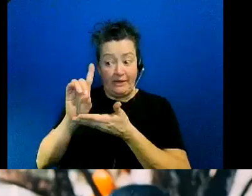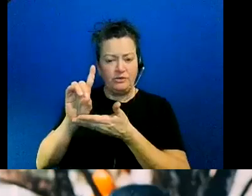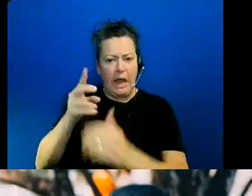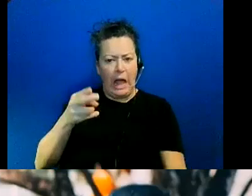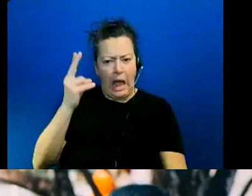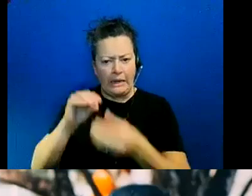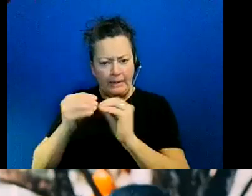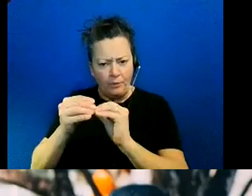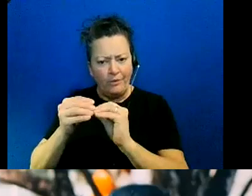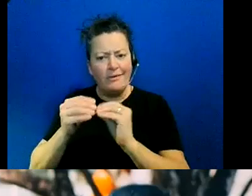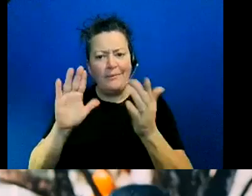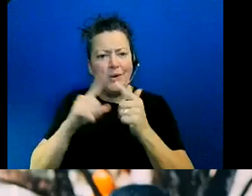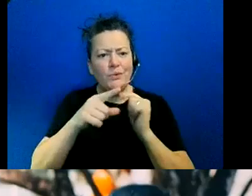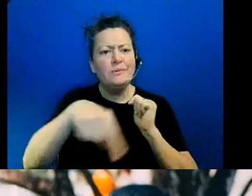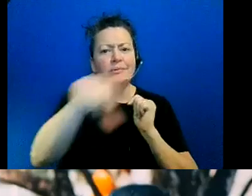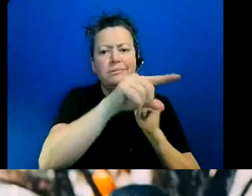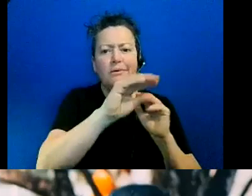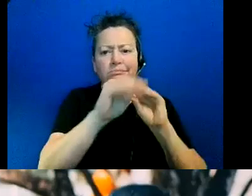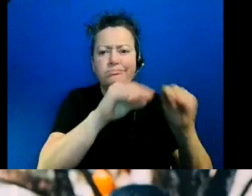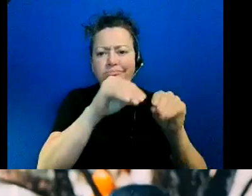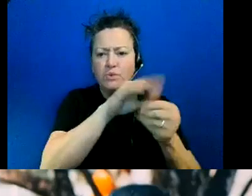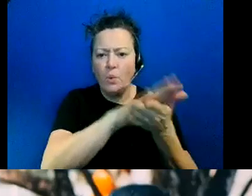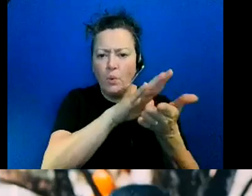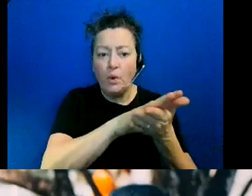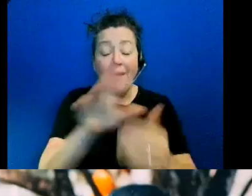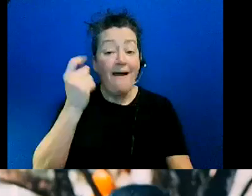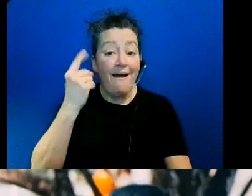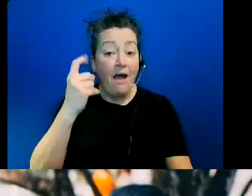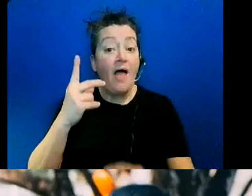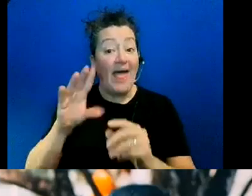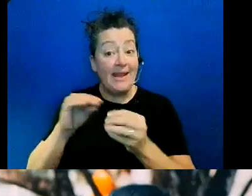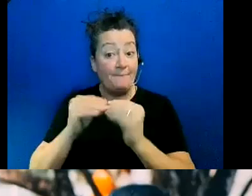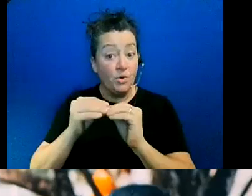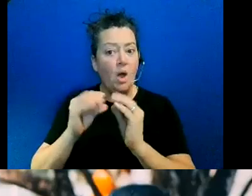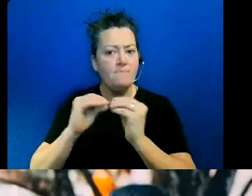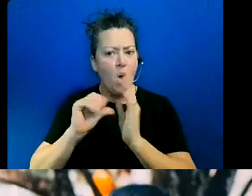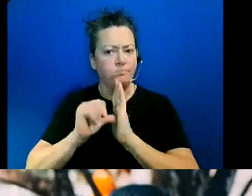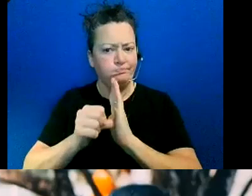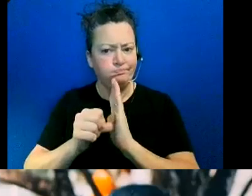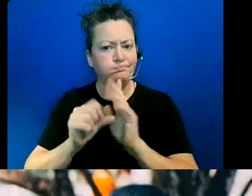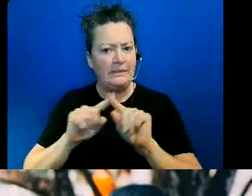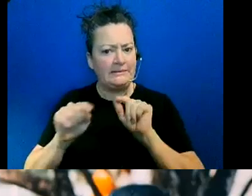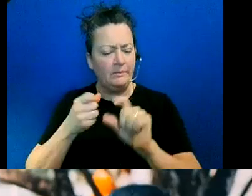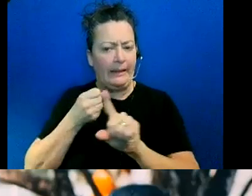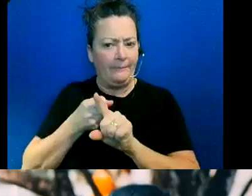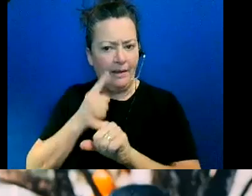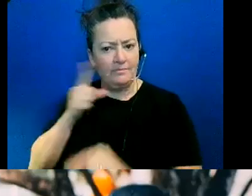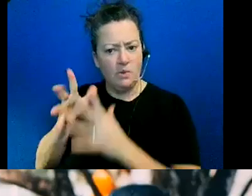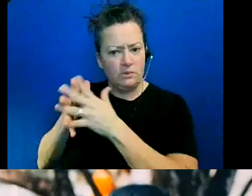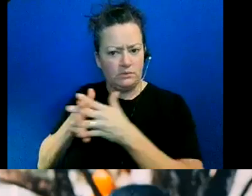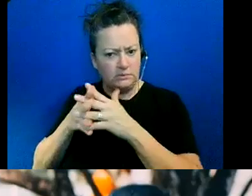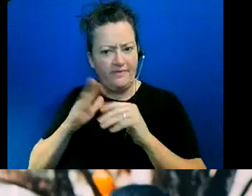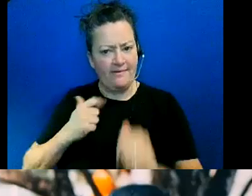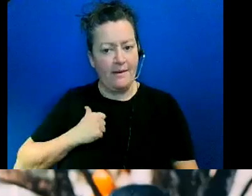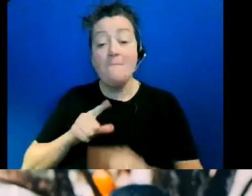in the united states than in canada and a lot but unfortunately most of the research that we have with ells